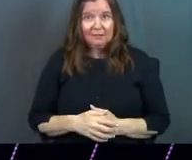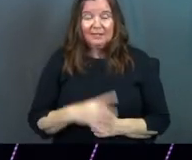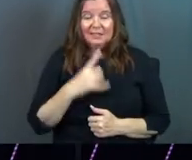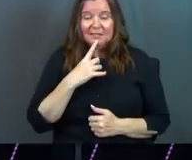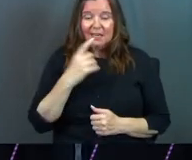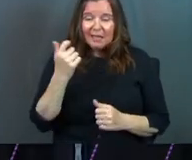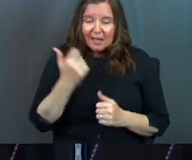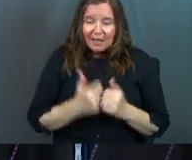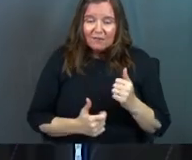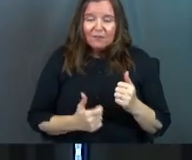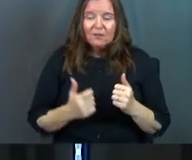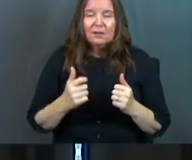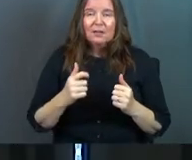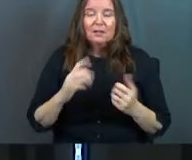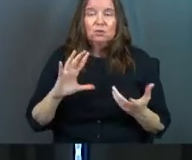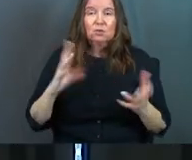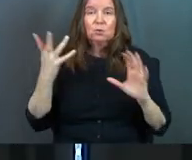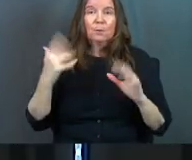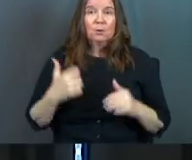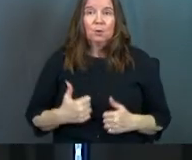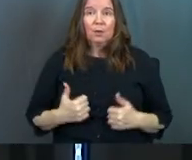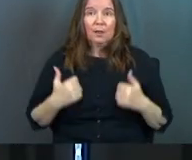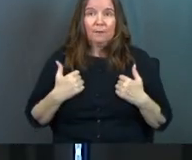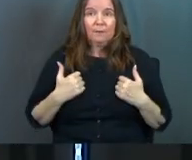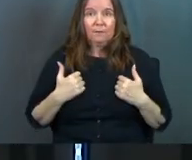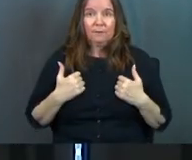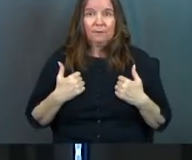He's saying, every screw up in your life,